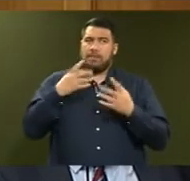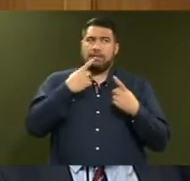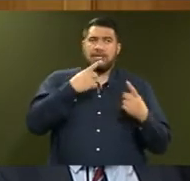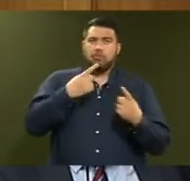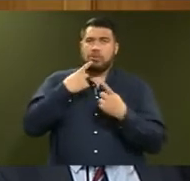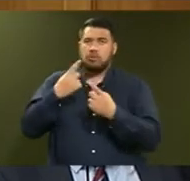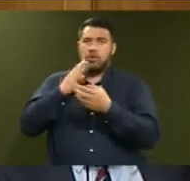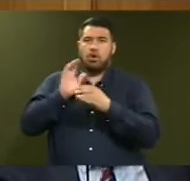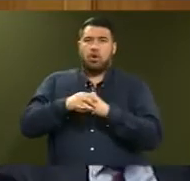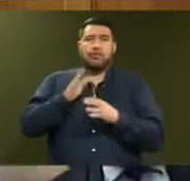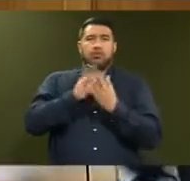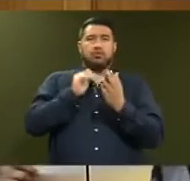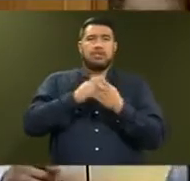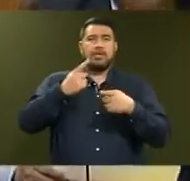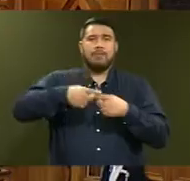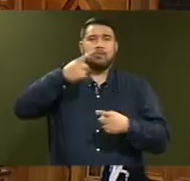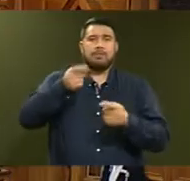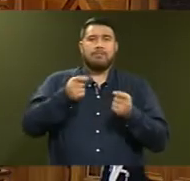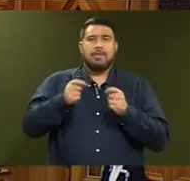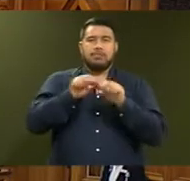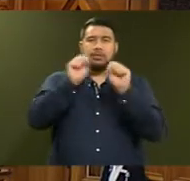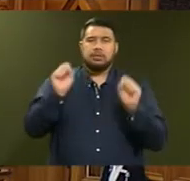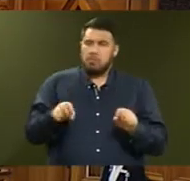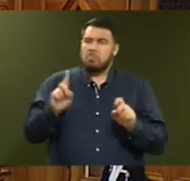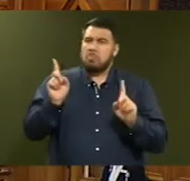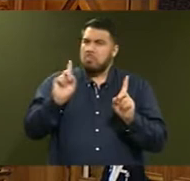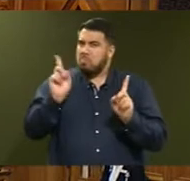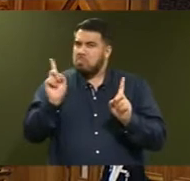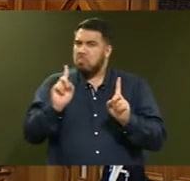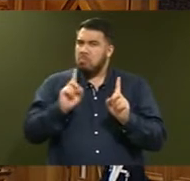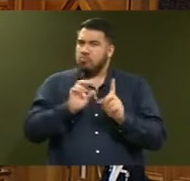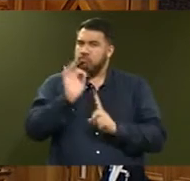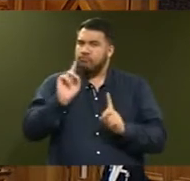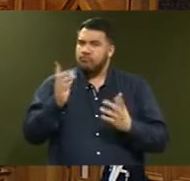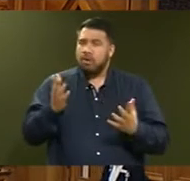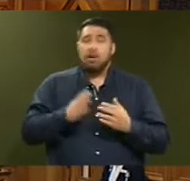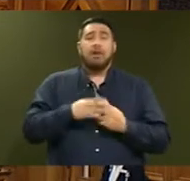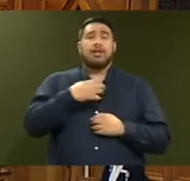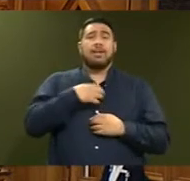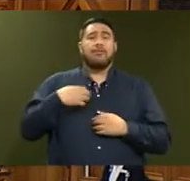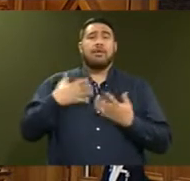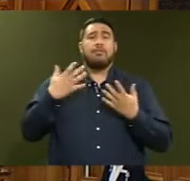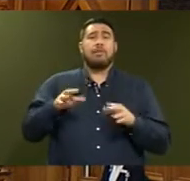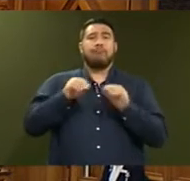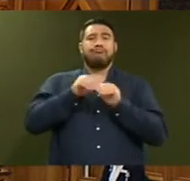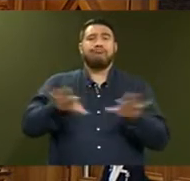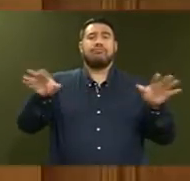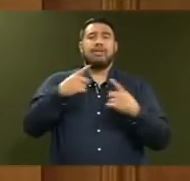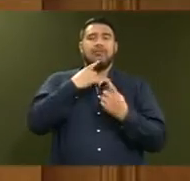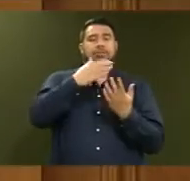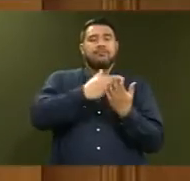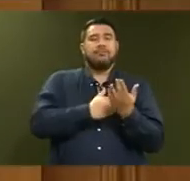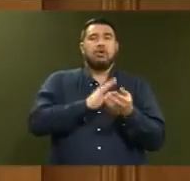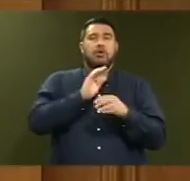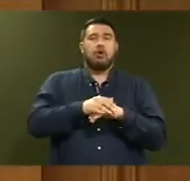Zealand's emergency management system? Mr Speaker. The Hon. Chris Farfoy. Mr Speaker, the Government has released its response to the Ministerial